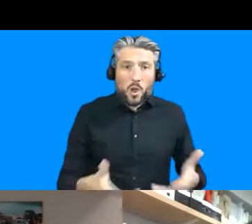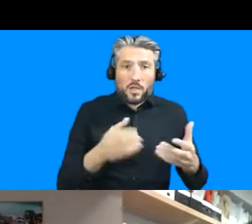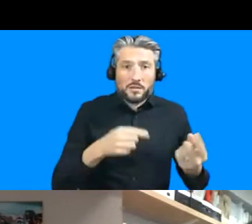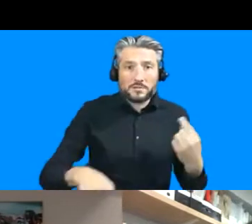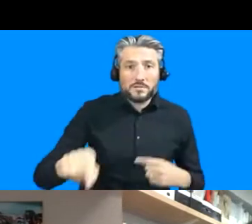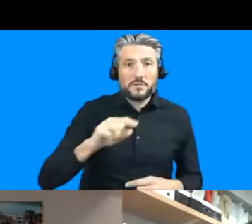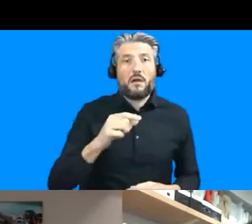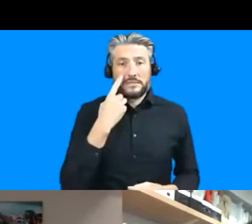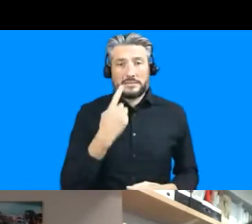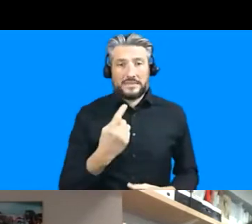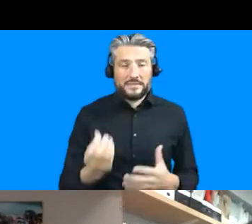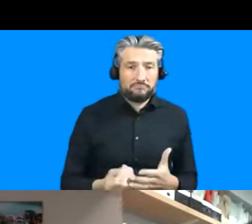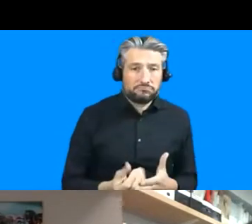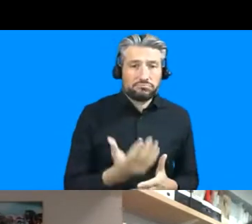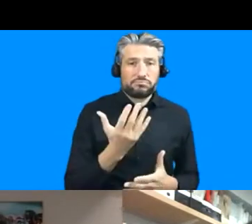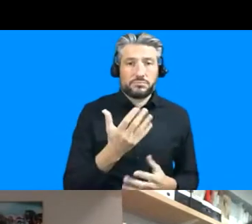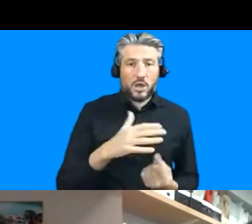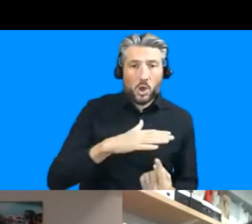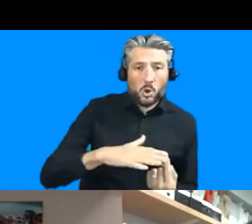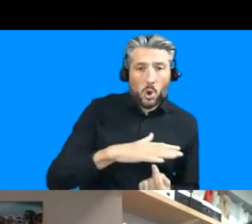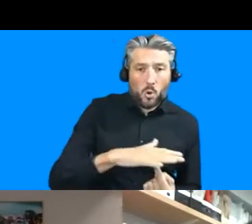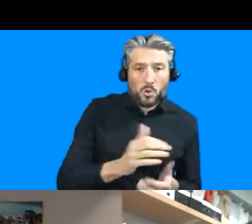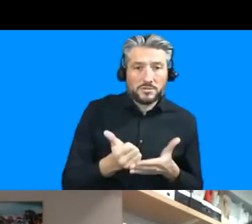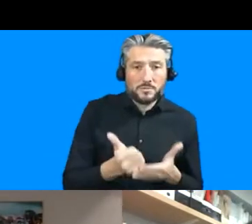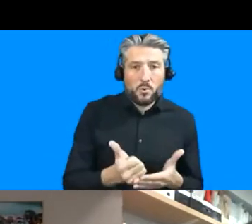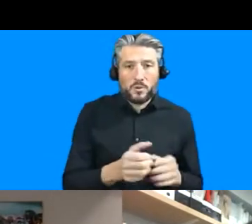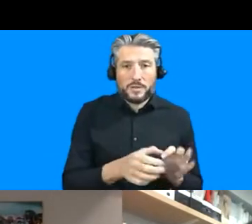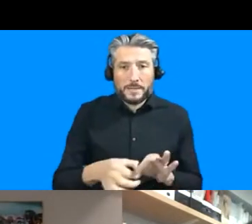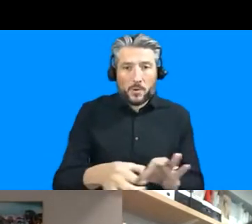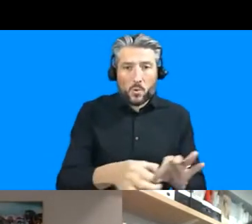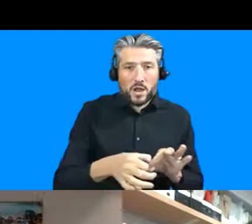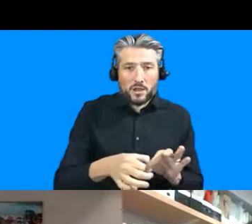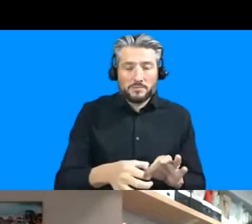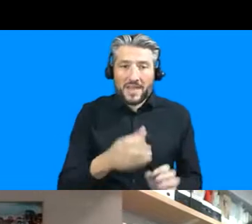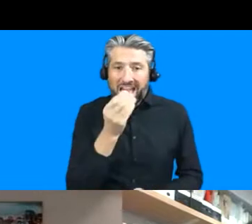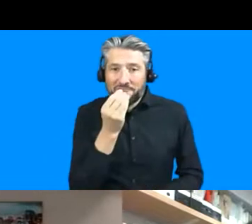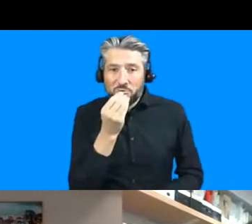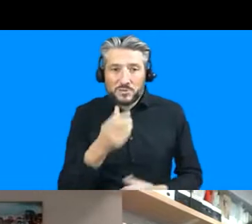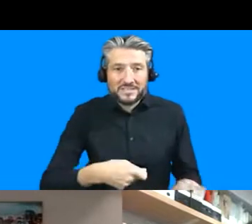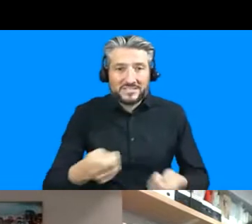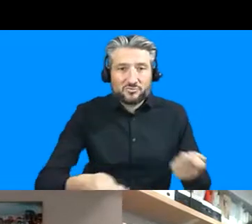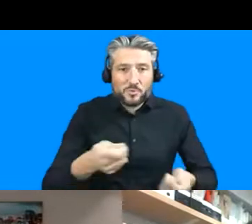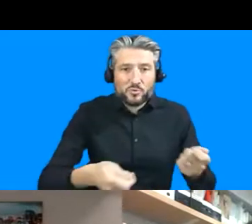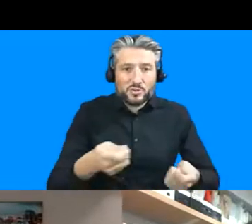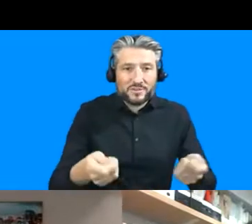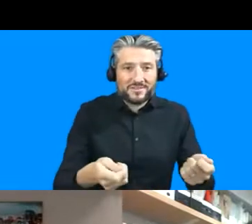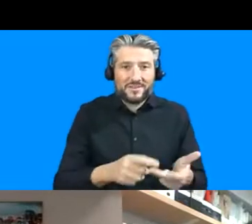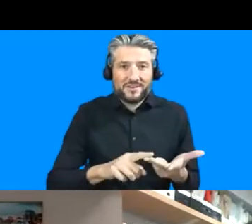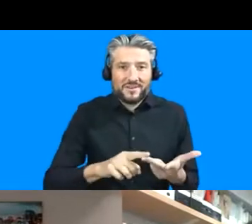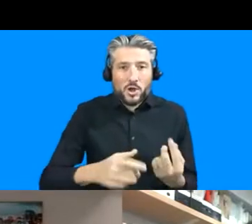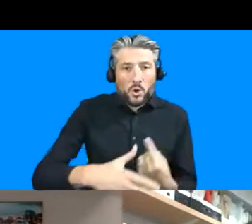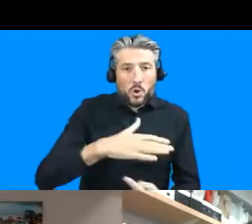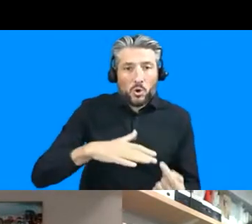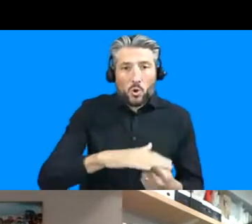support networks food carrying out things like food distribution doing community monitoring or cases there's really good examples of that